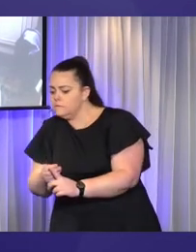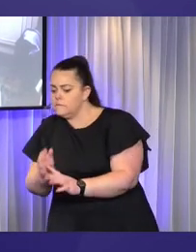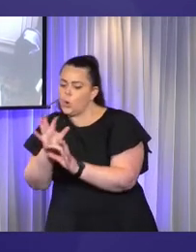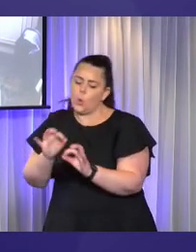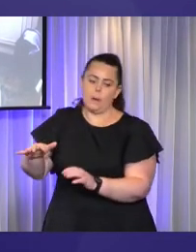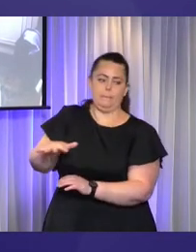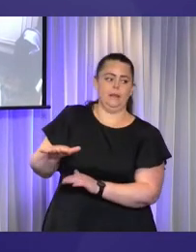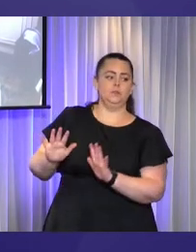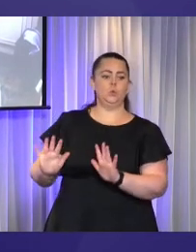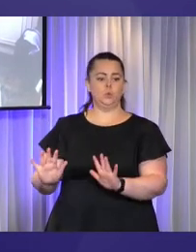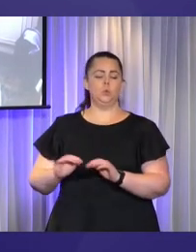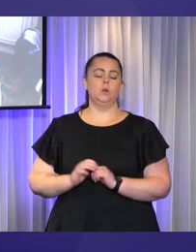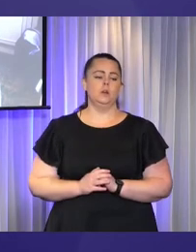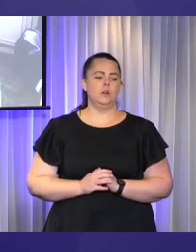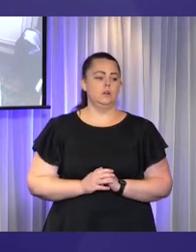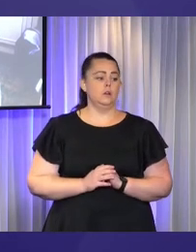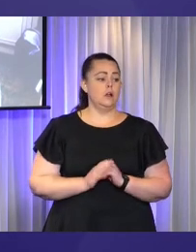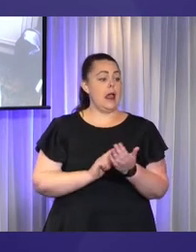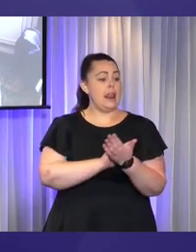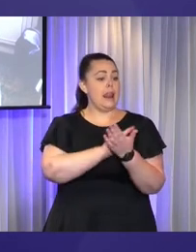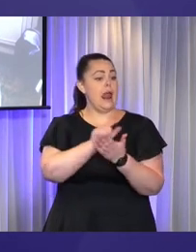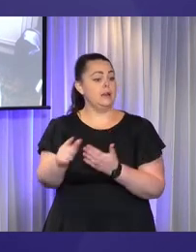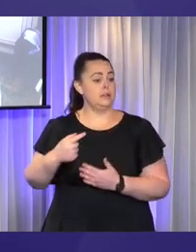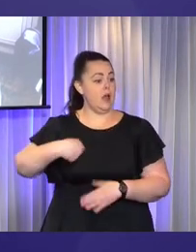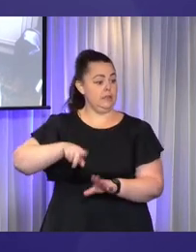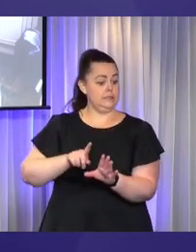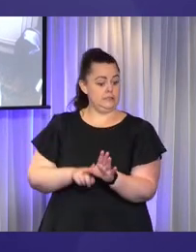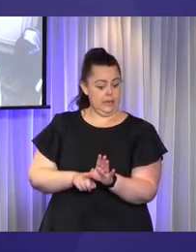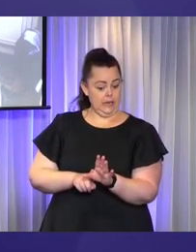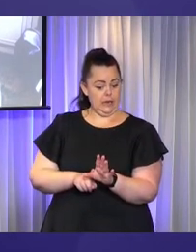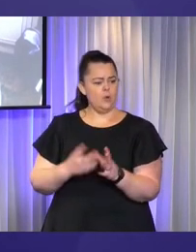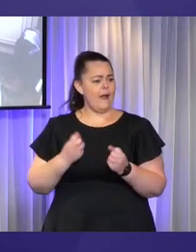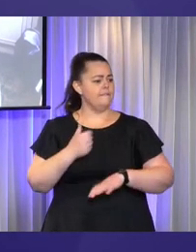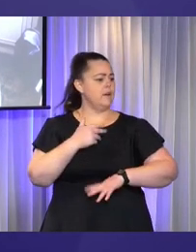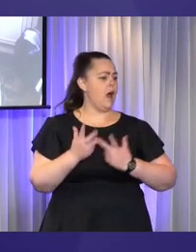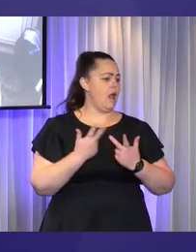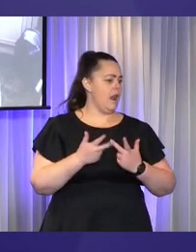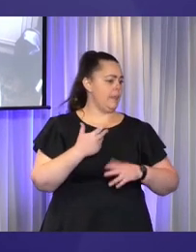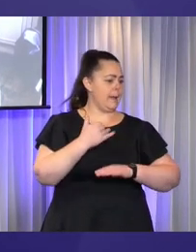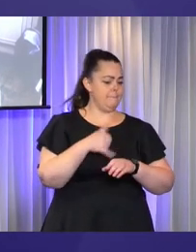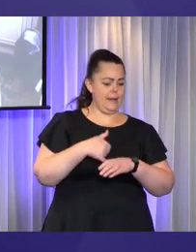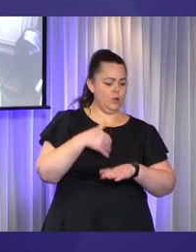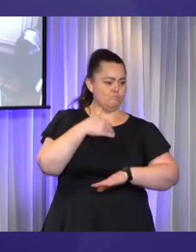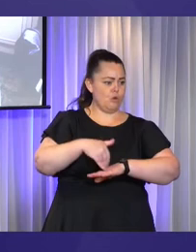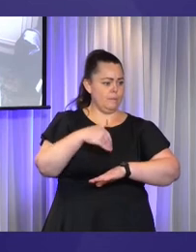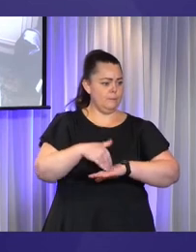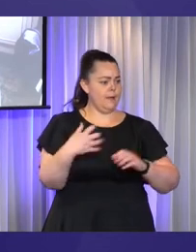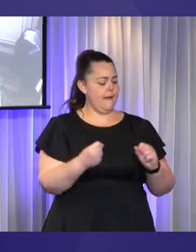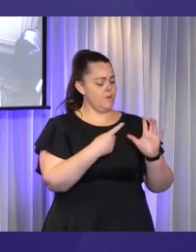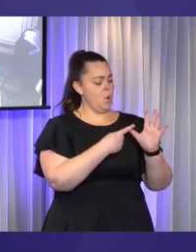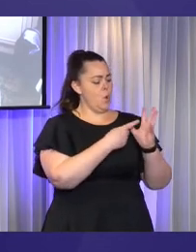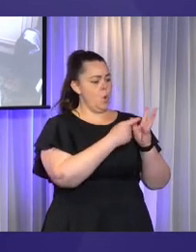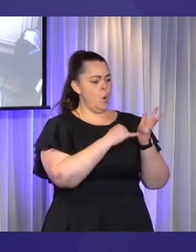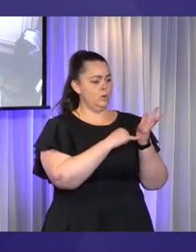medical problem, coordinating with the Austin Hospital to get him access to a team of medical and